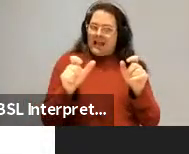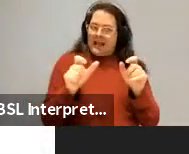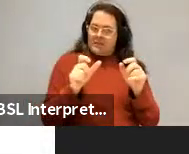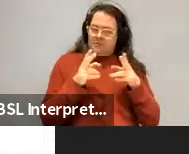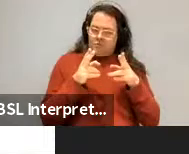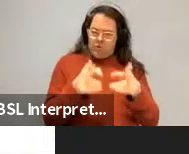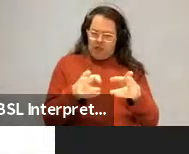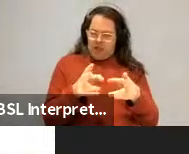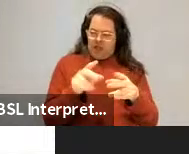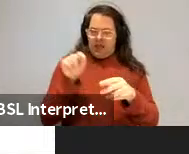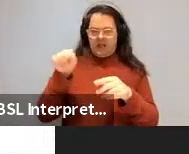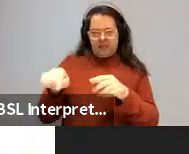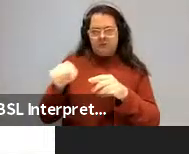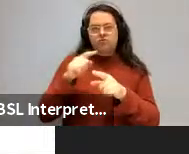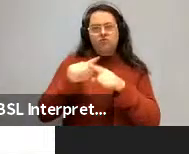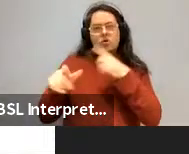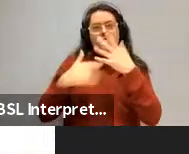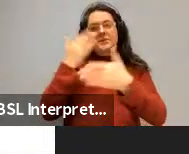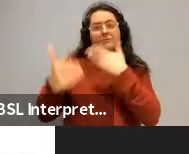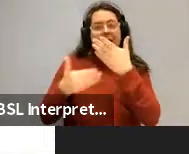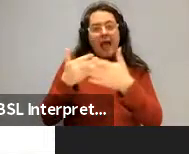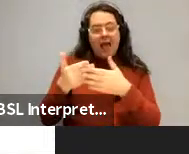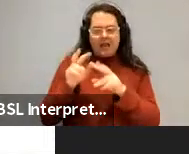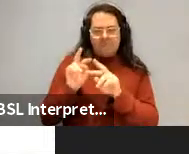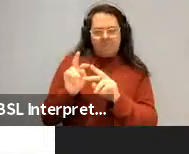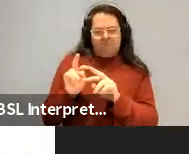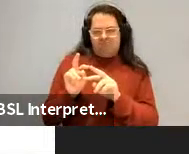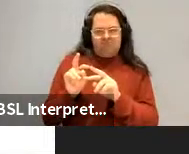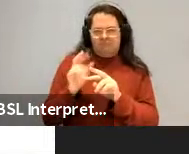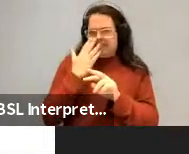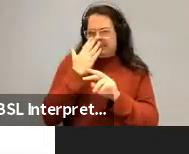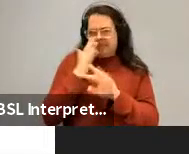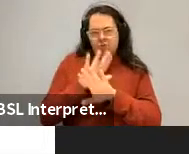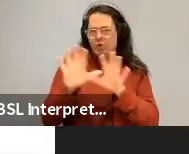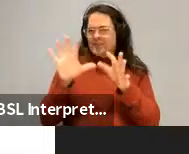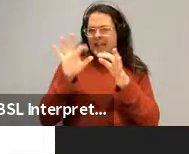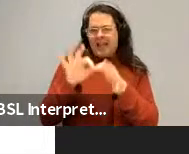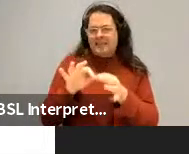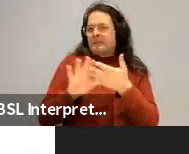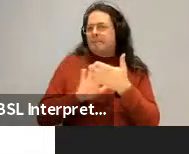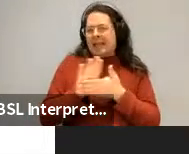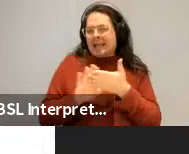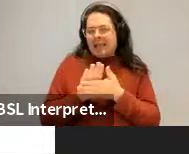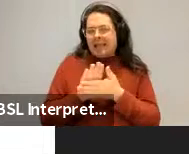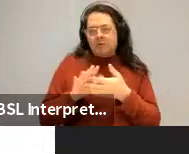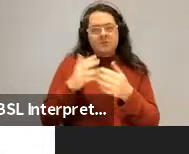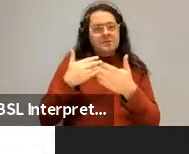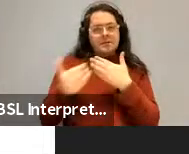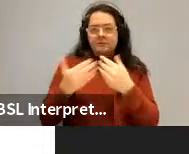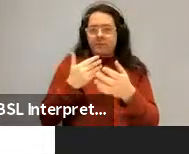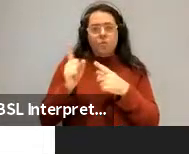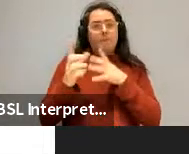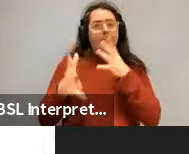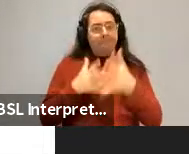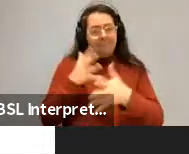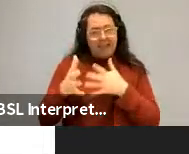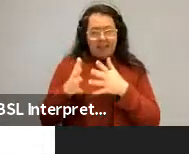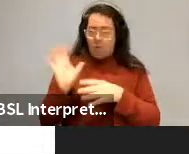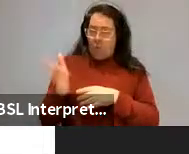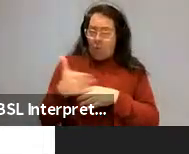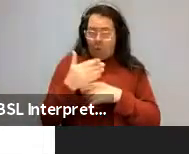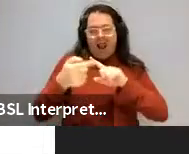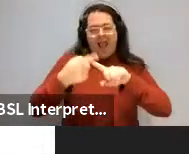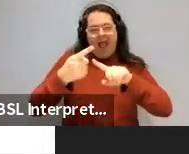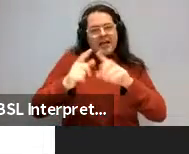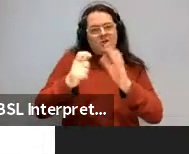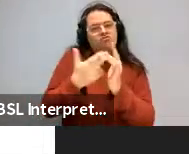have nothing to do with their meaning. So all extractions should be equally bad across constructions. That's, you know, made very clear in this paper and